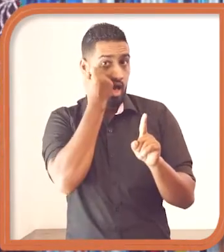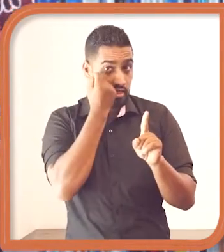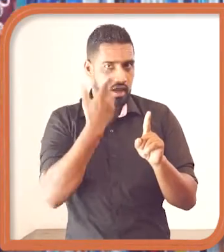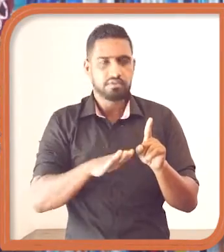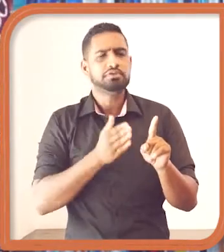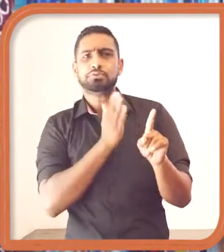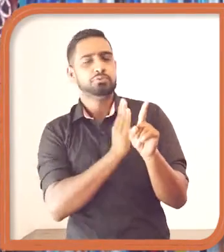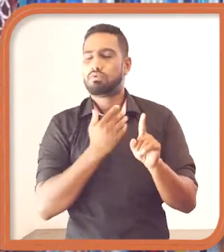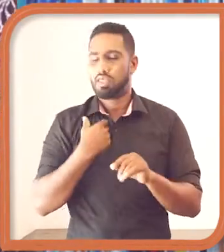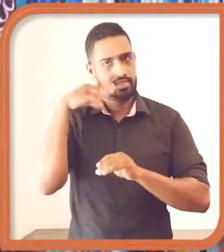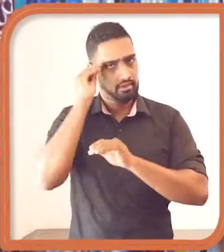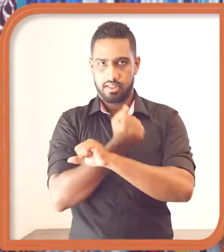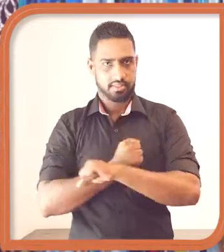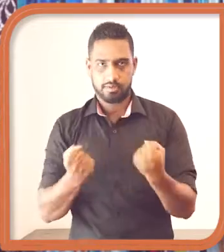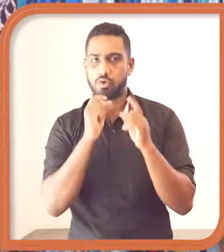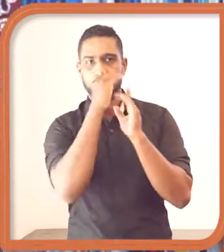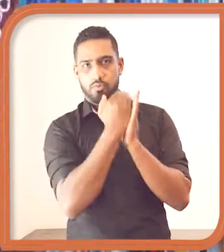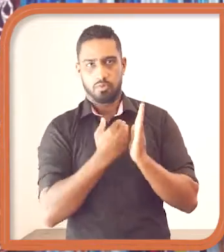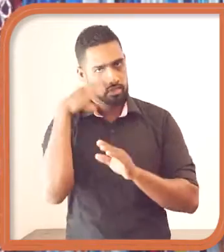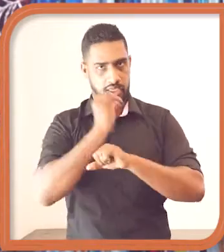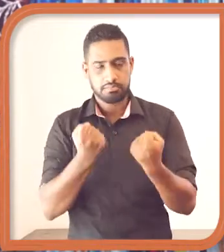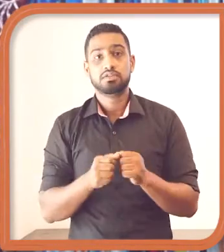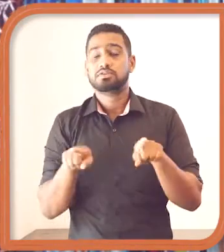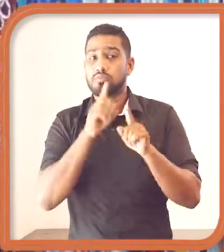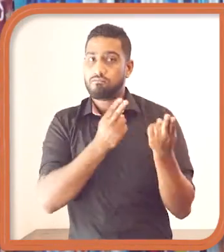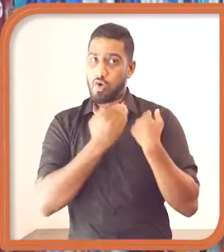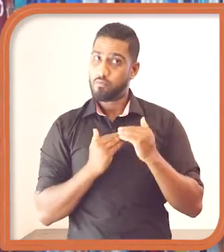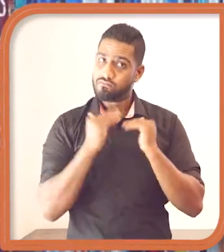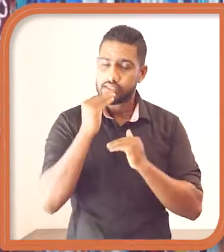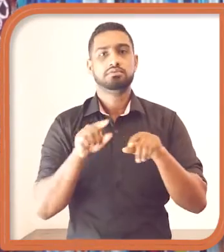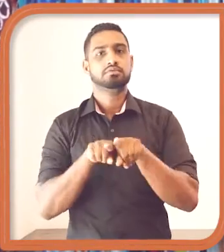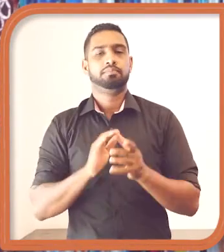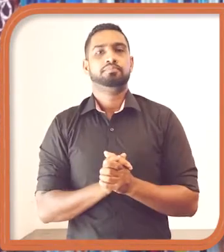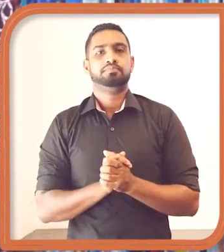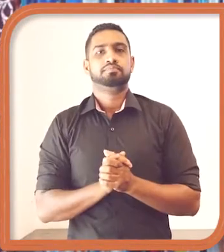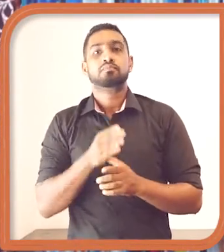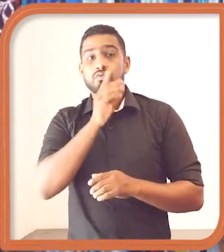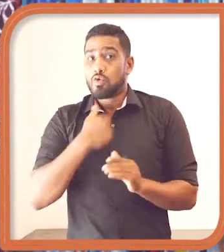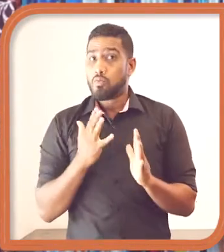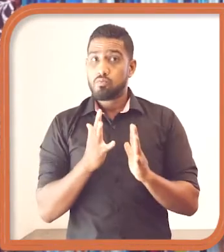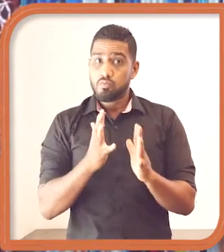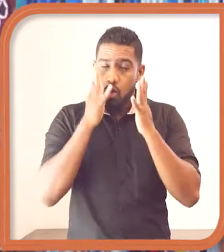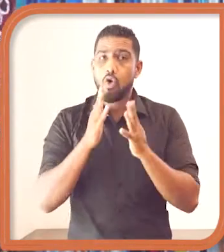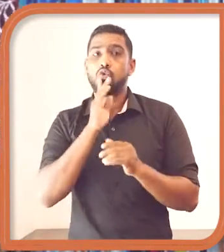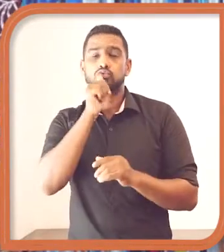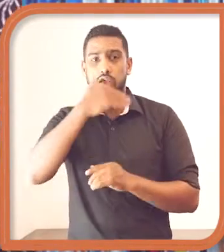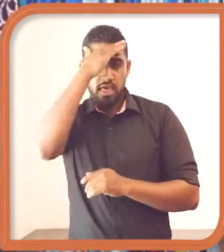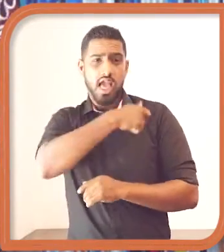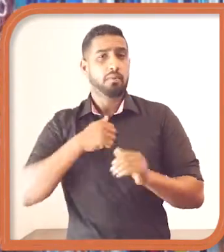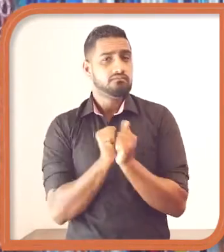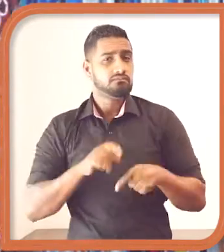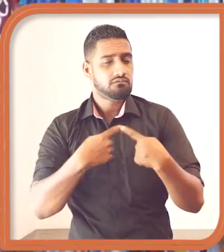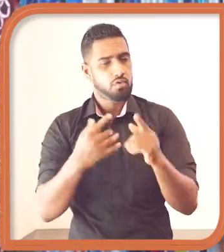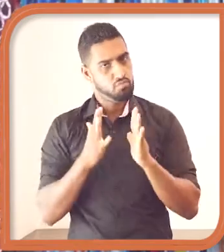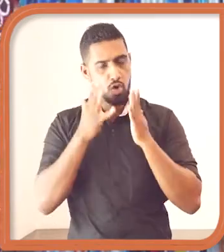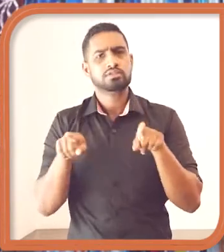the concept of leadership I had no idea how it programs. You know there's so much responsibility and there's so much that you have to take on when you get